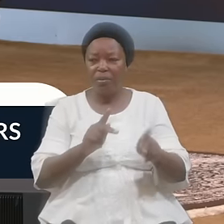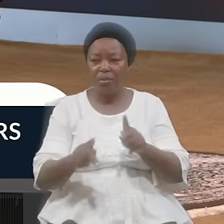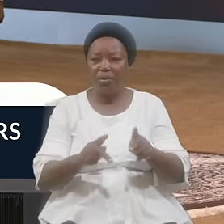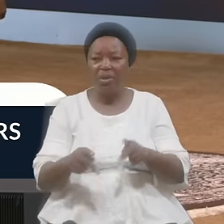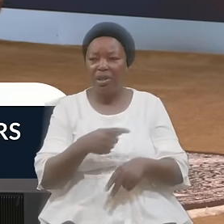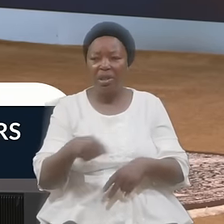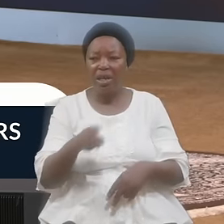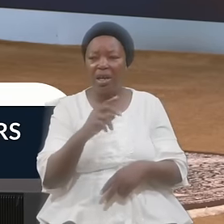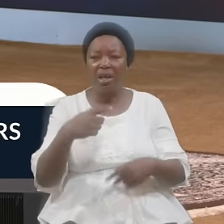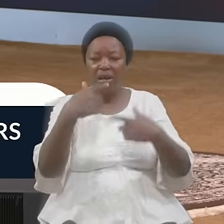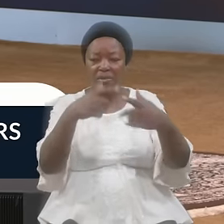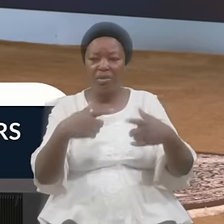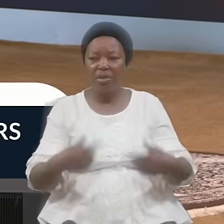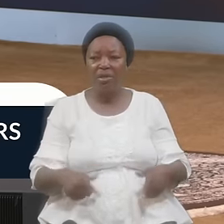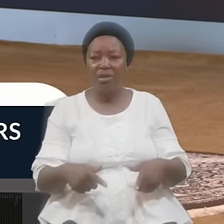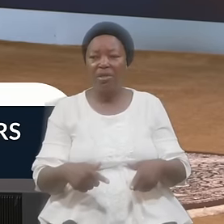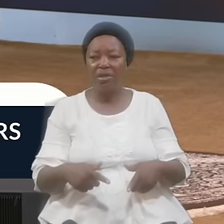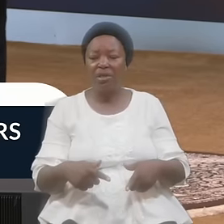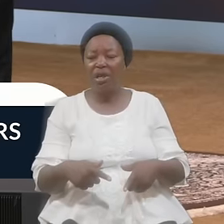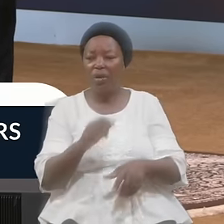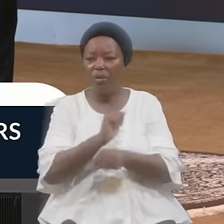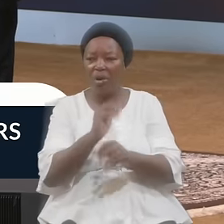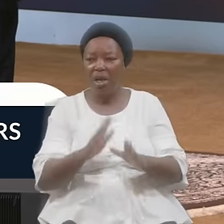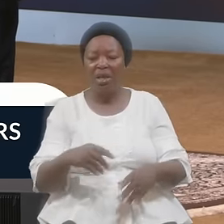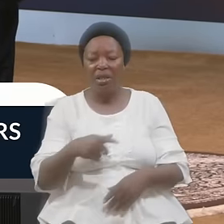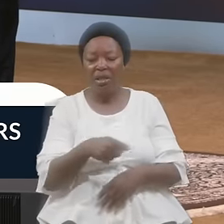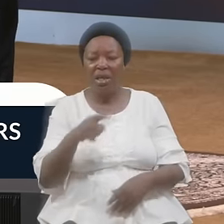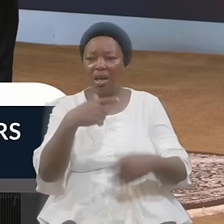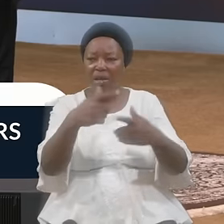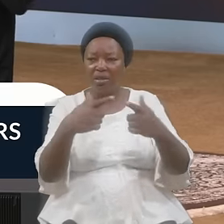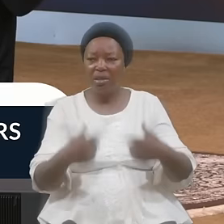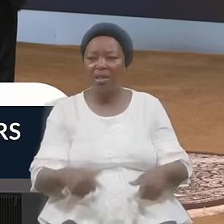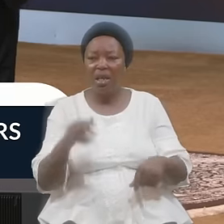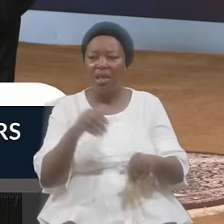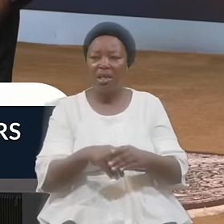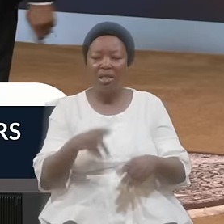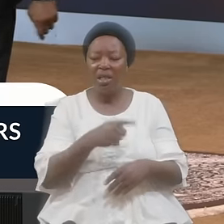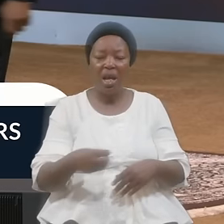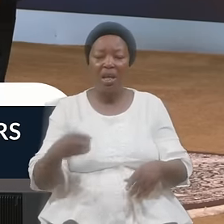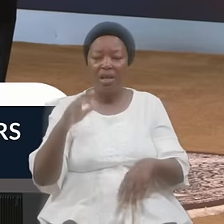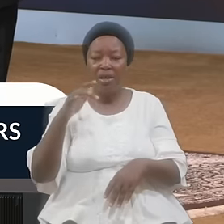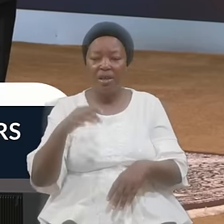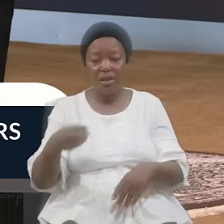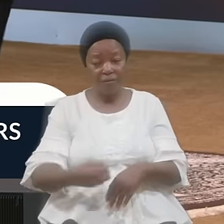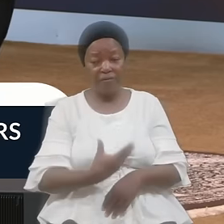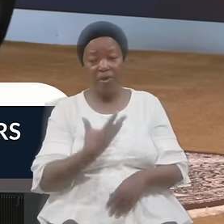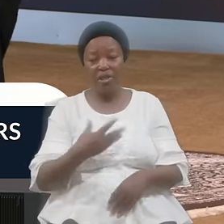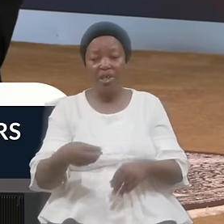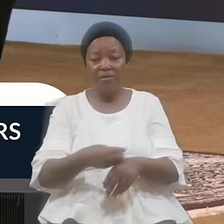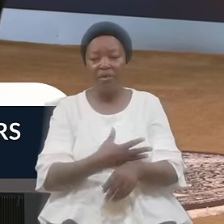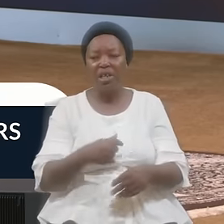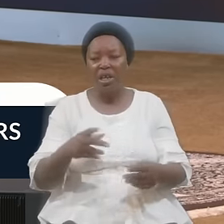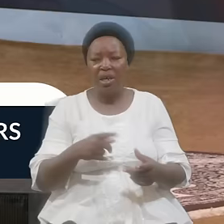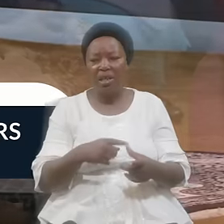Controversial In Utterance They're Controversial In Their Influence Over The